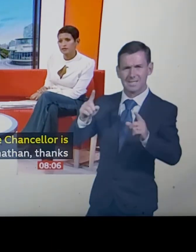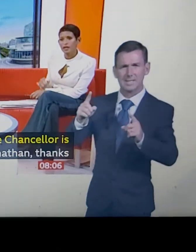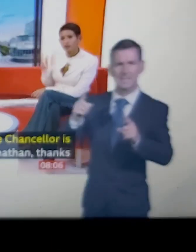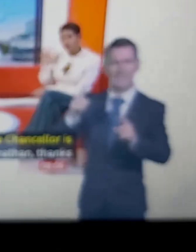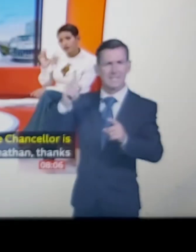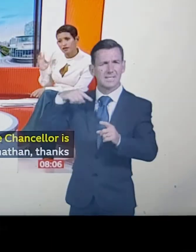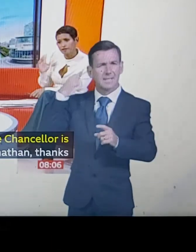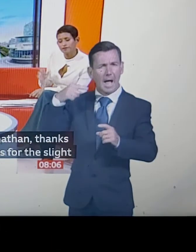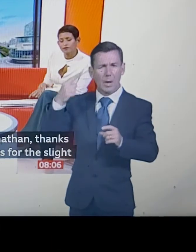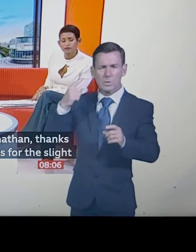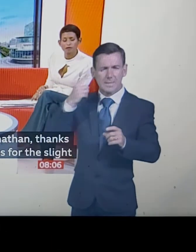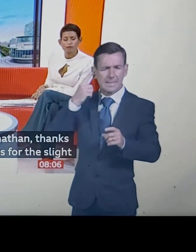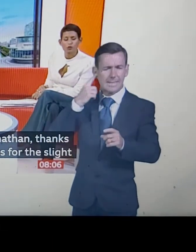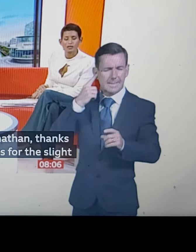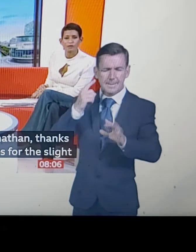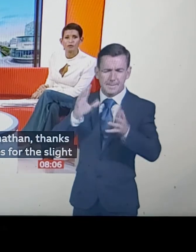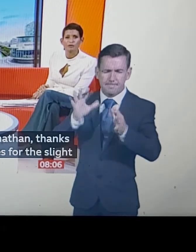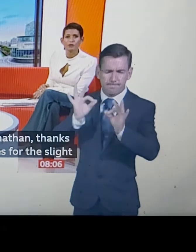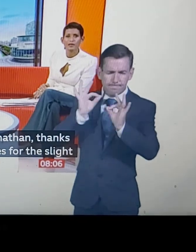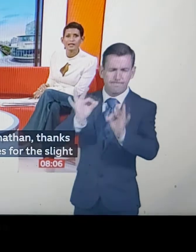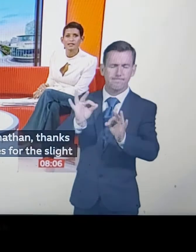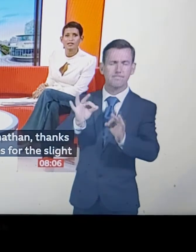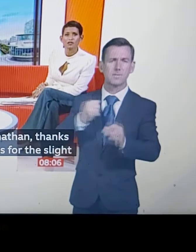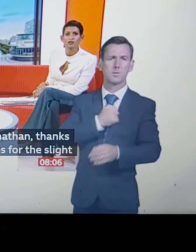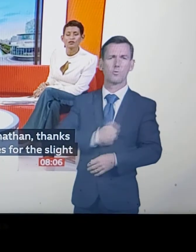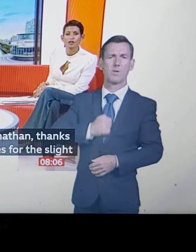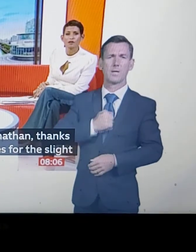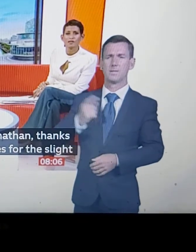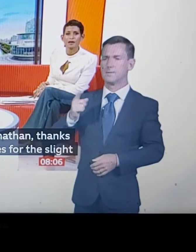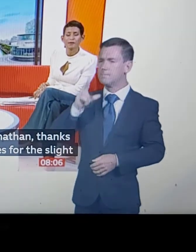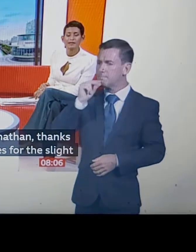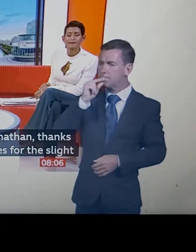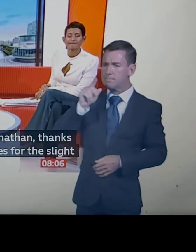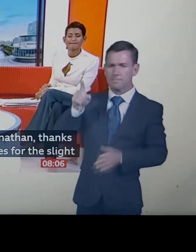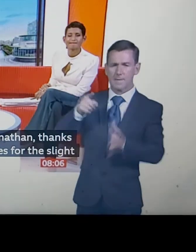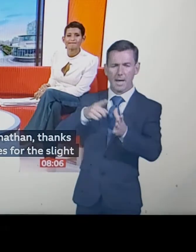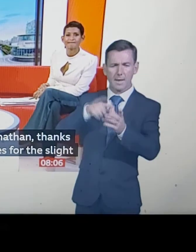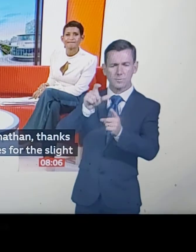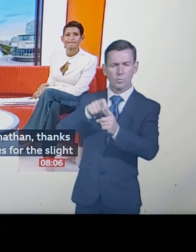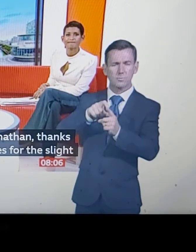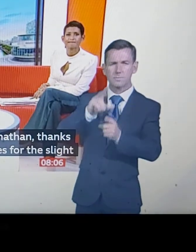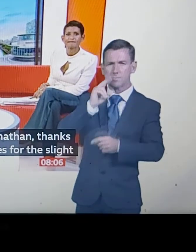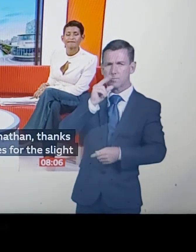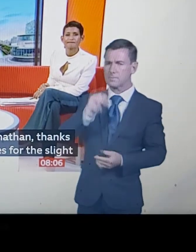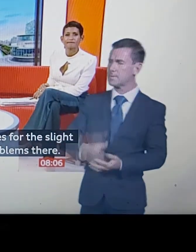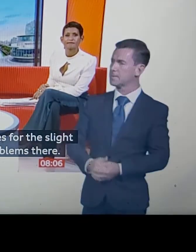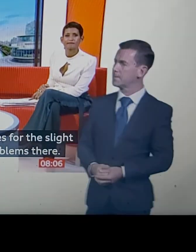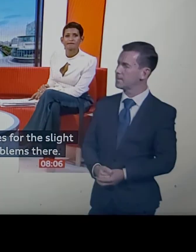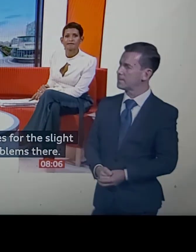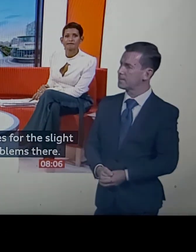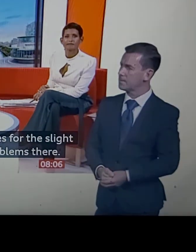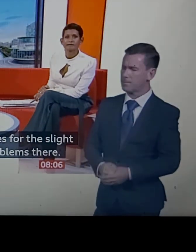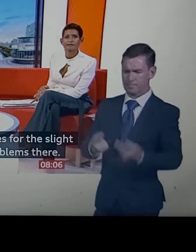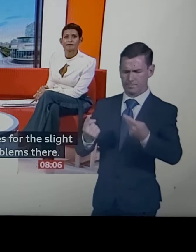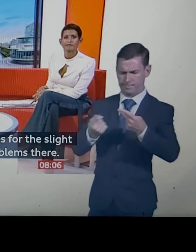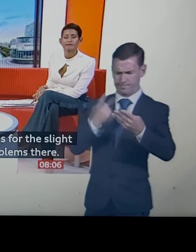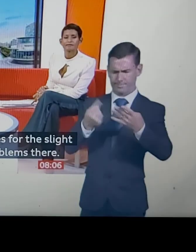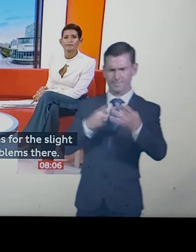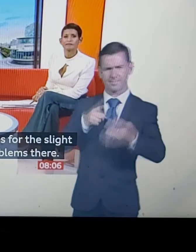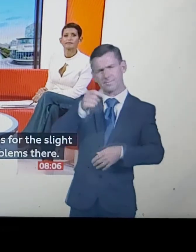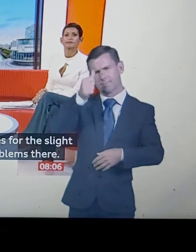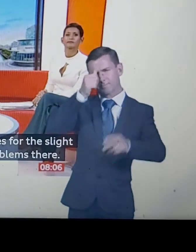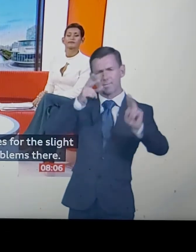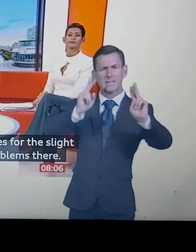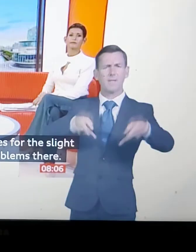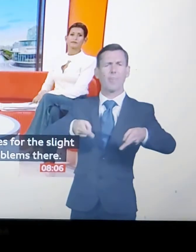sound quality problems with the Annalise Dodds soundbite. Other stories for you this morning. The cost of cremations has